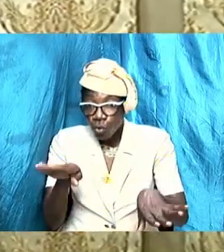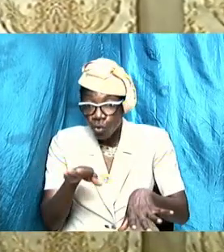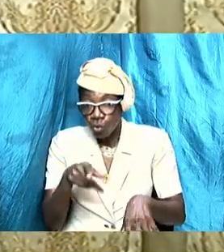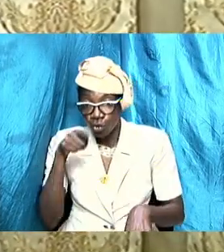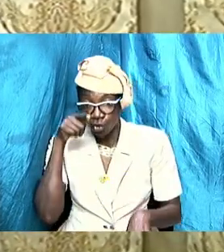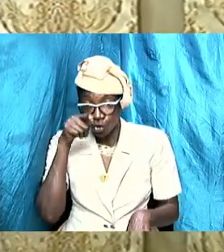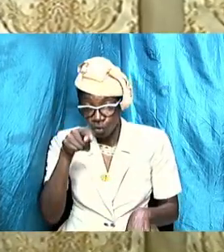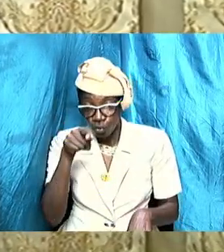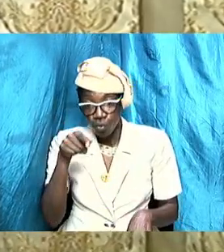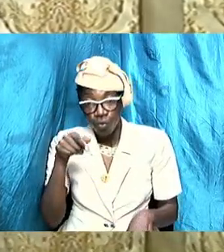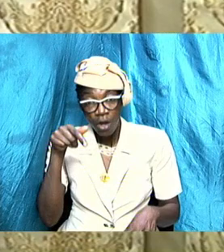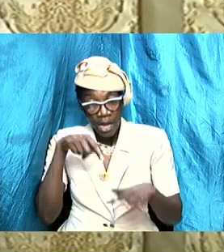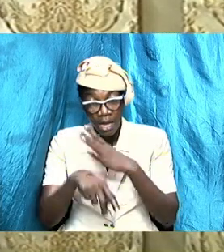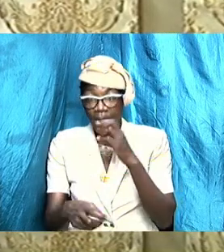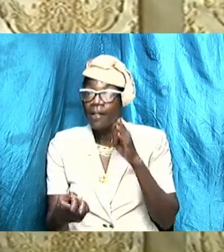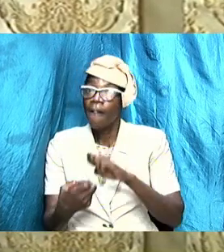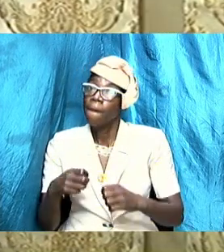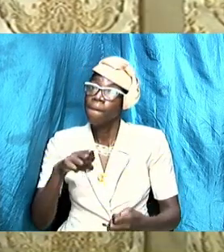jeopardy